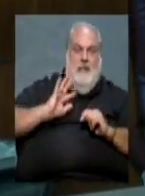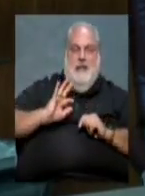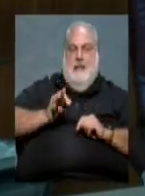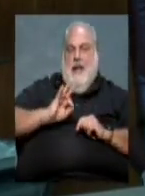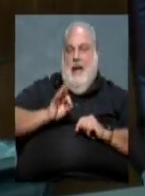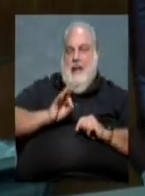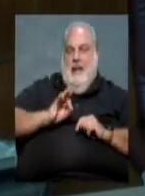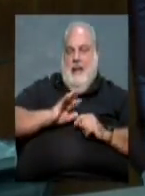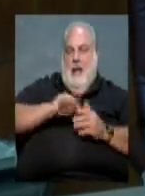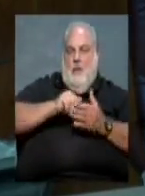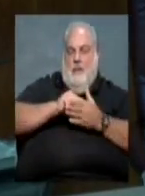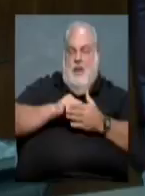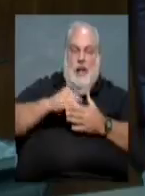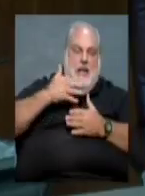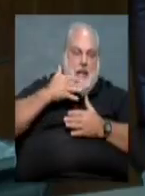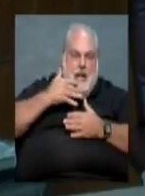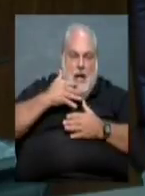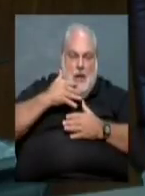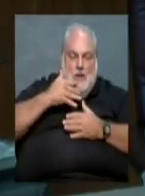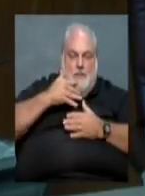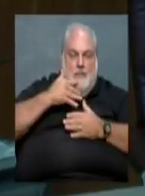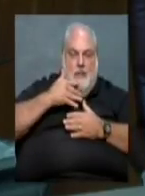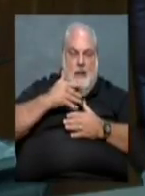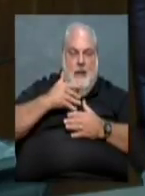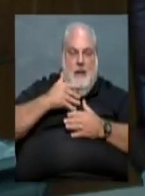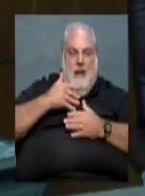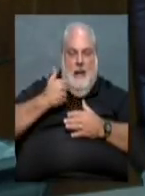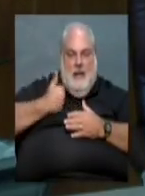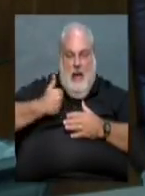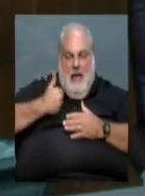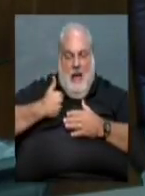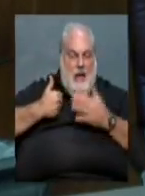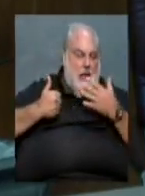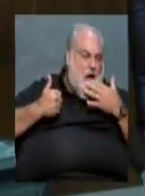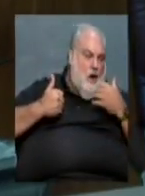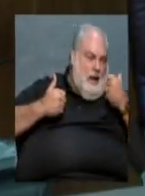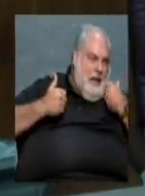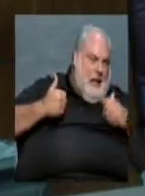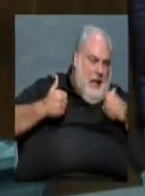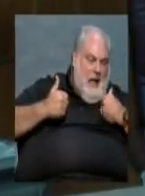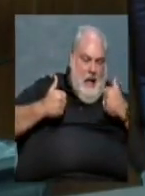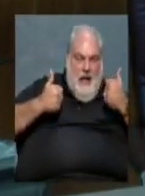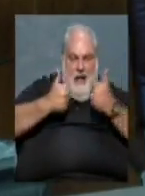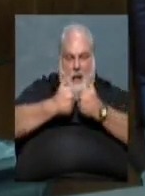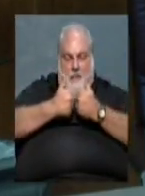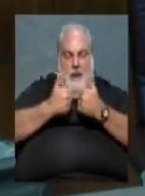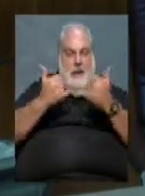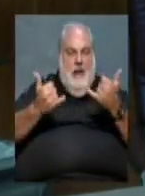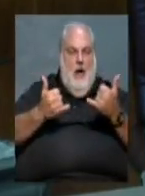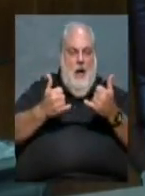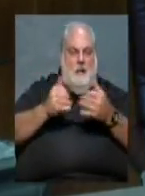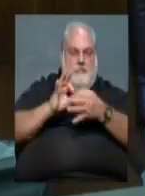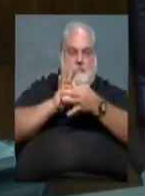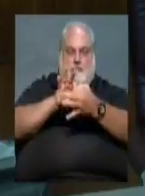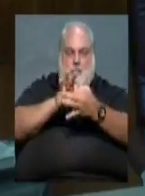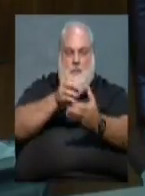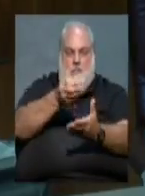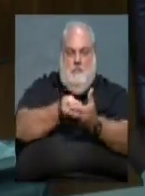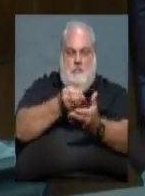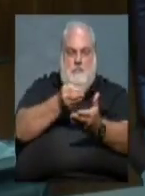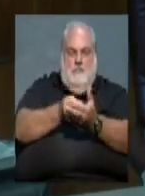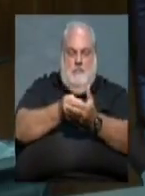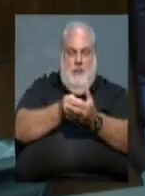activities centered around colors, and colors this seems to be centered around a couple of financial issues that arose and a lot of stuff centered around